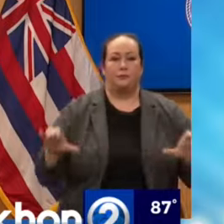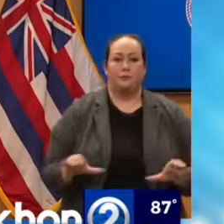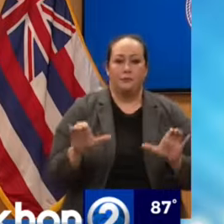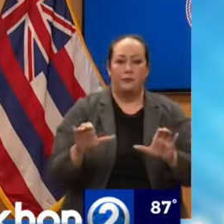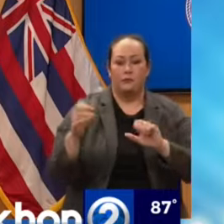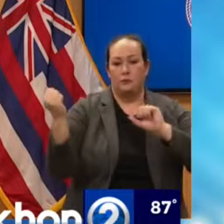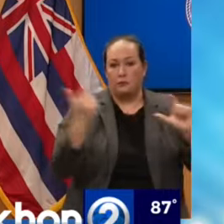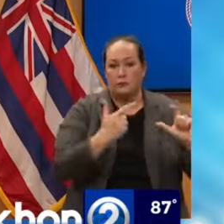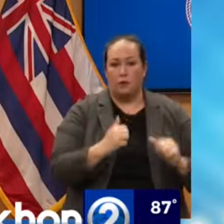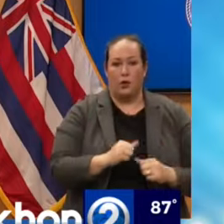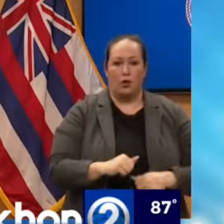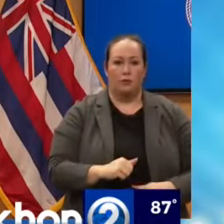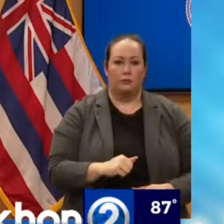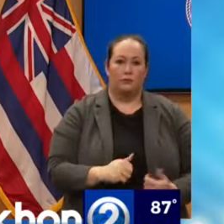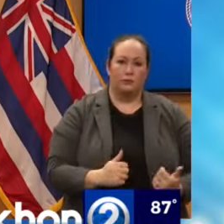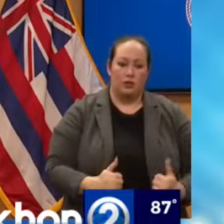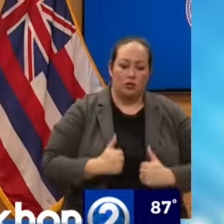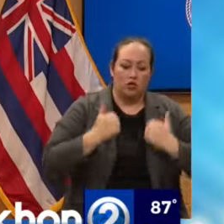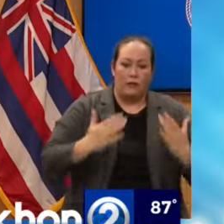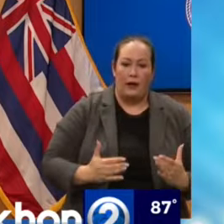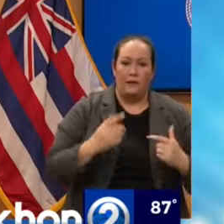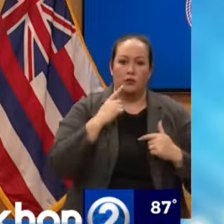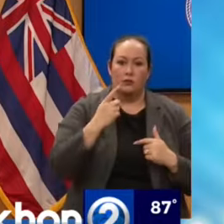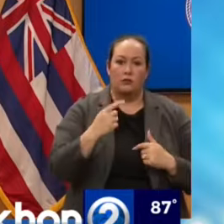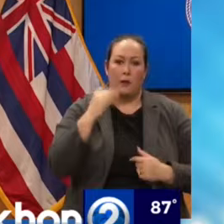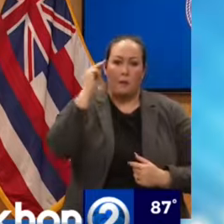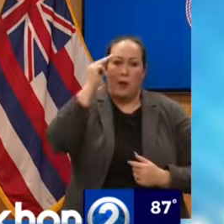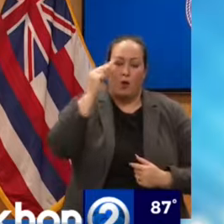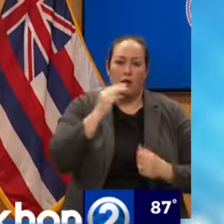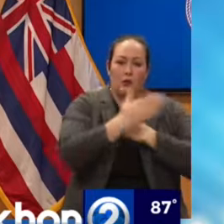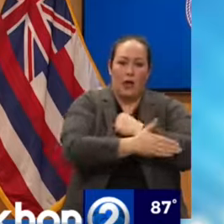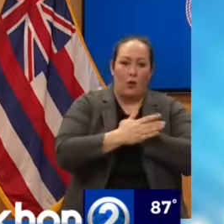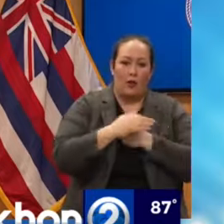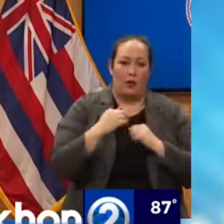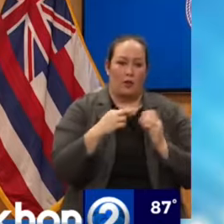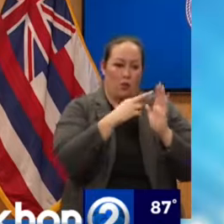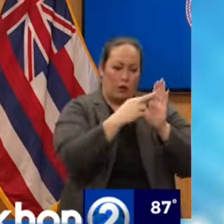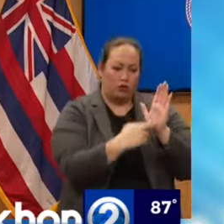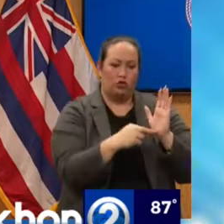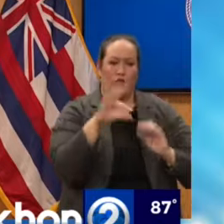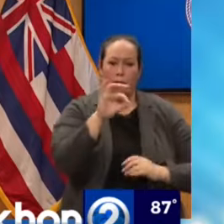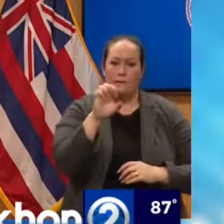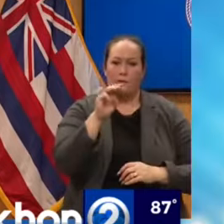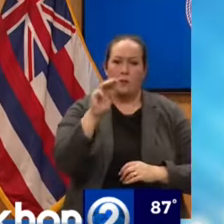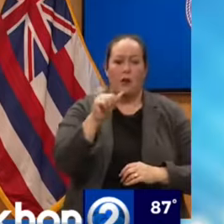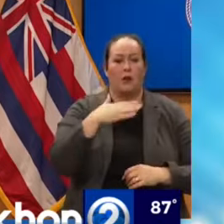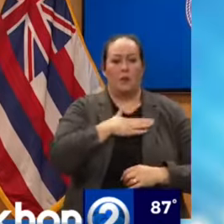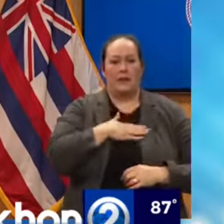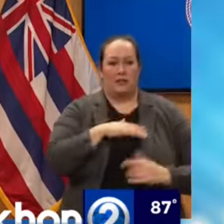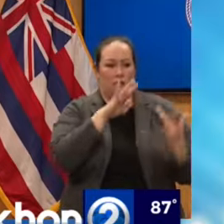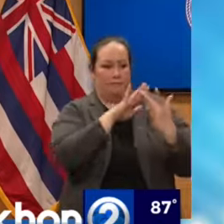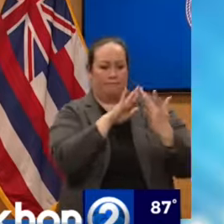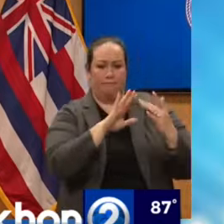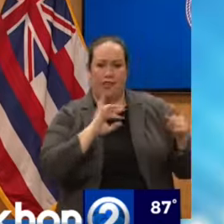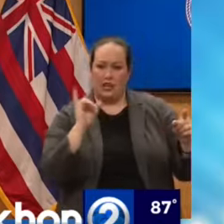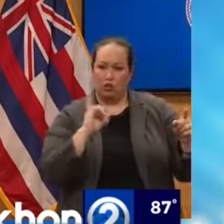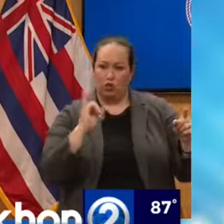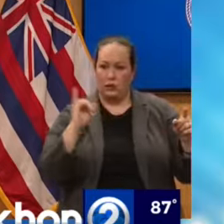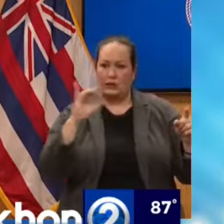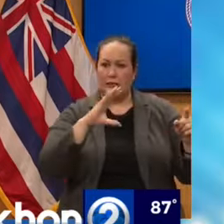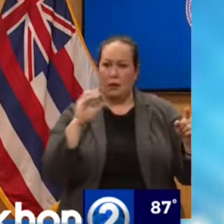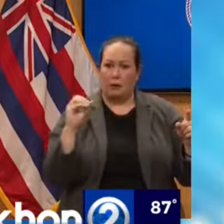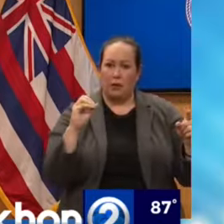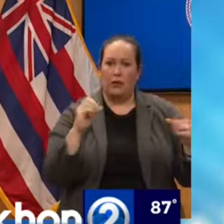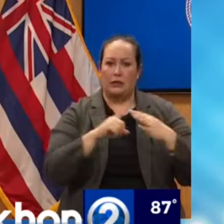Maui County as they register for FEMA to also begin to reach out to your insurance companies. Start that process